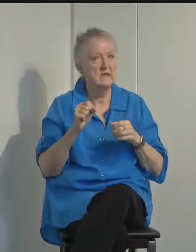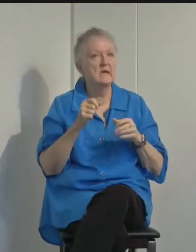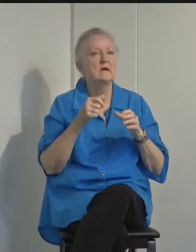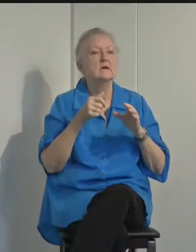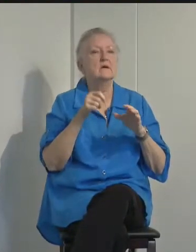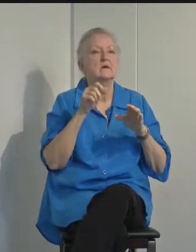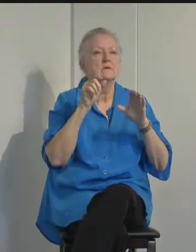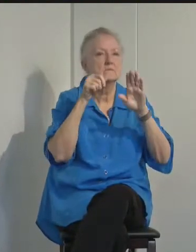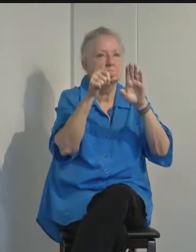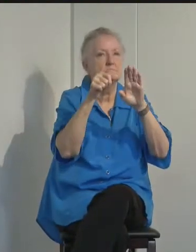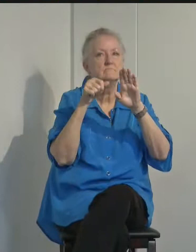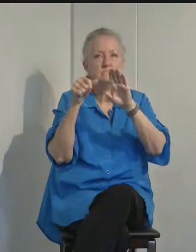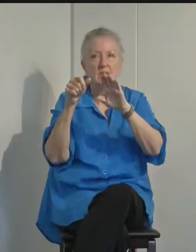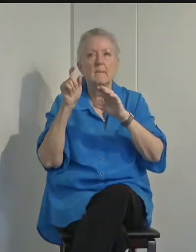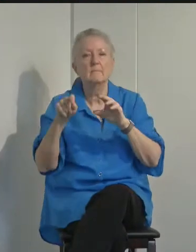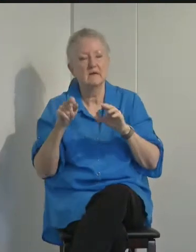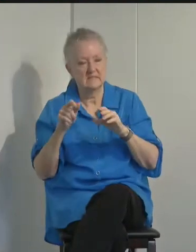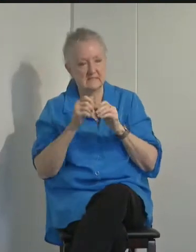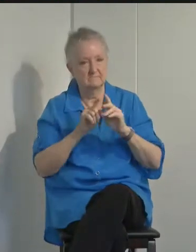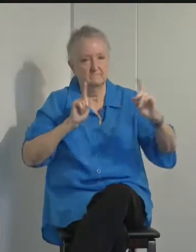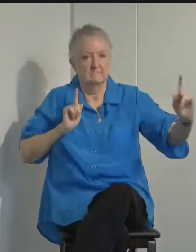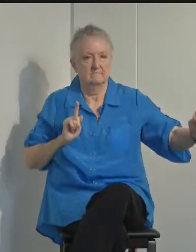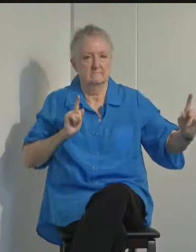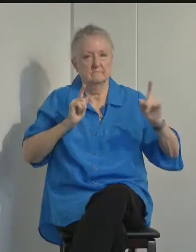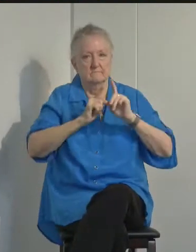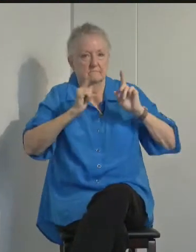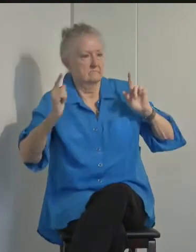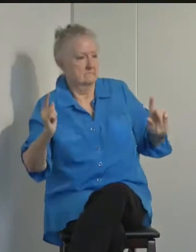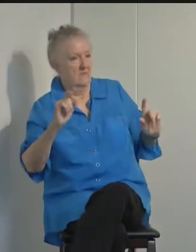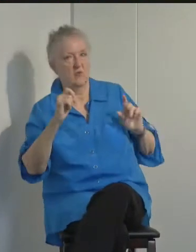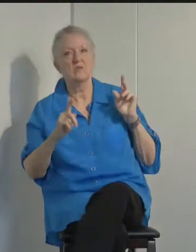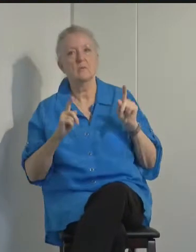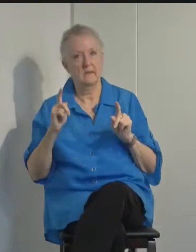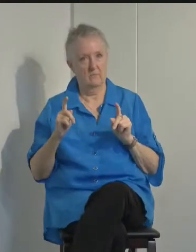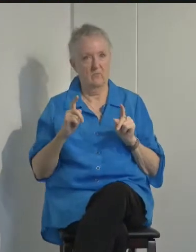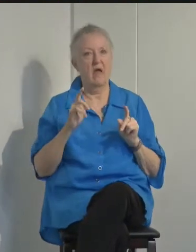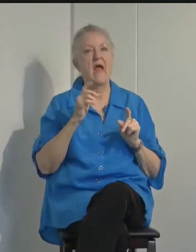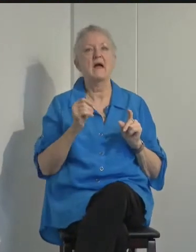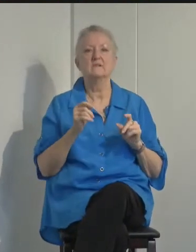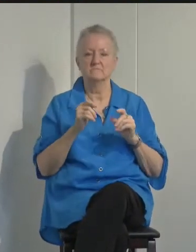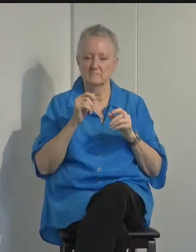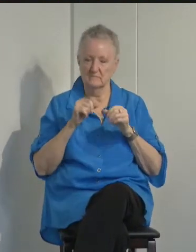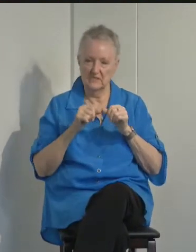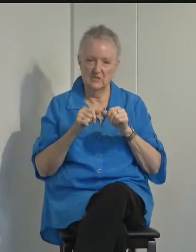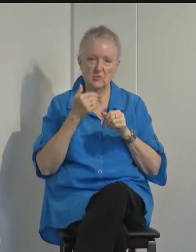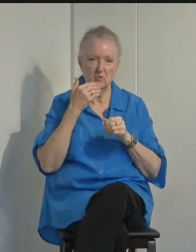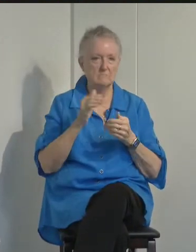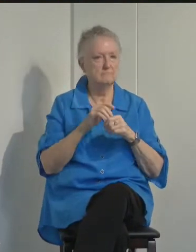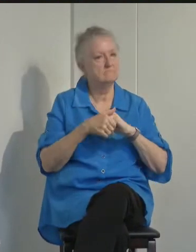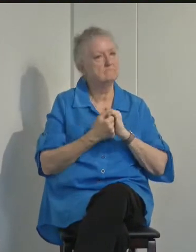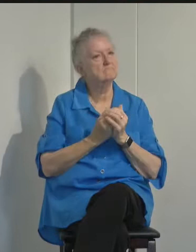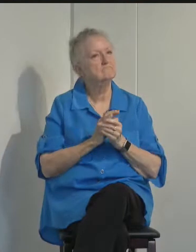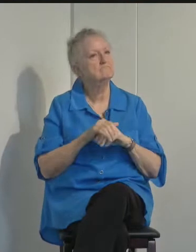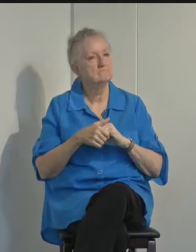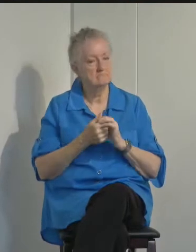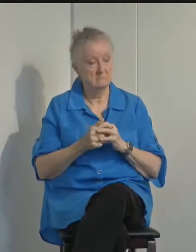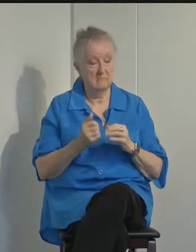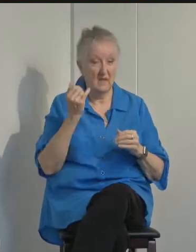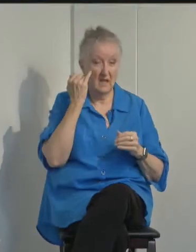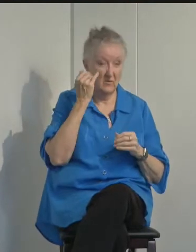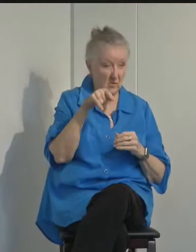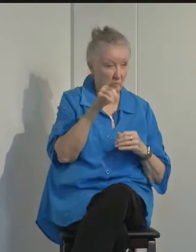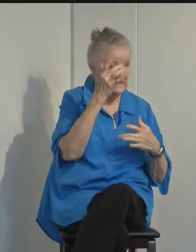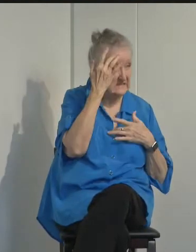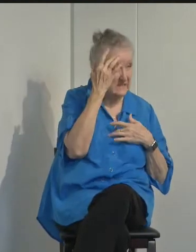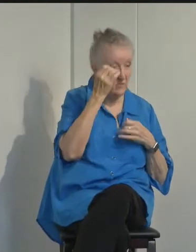maintain 6 feet physical distance from others and practice good hygiene. If you are sick or have been